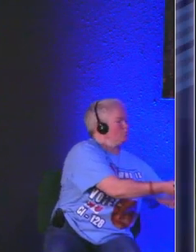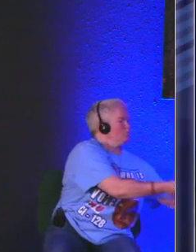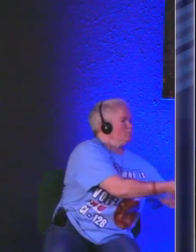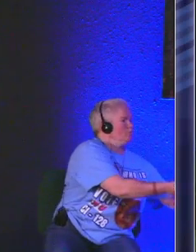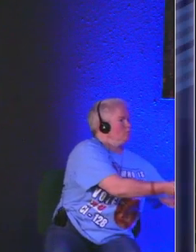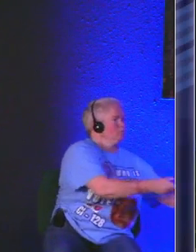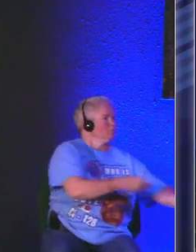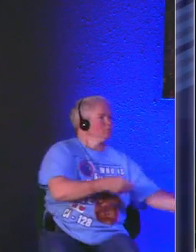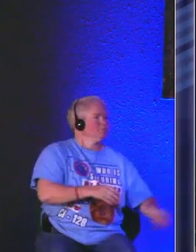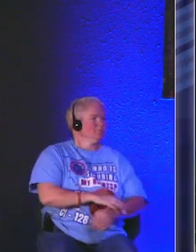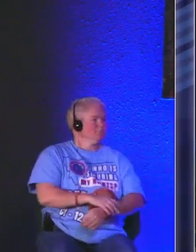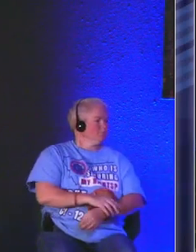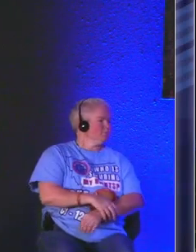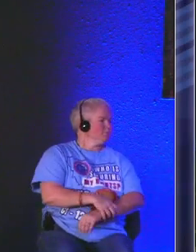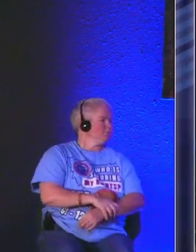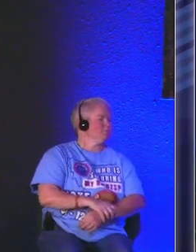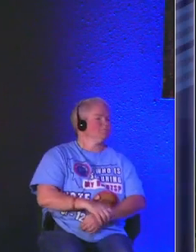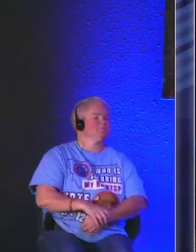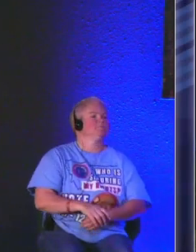ah ah